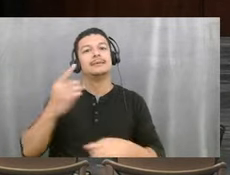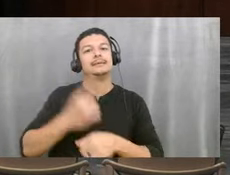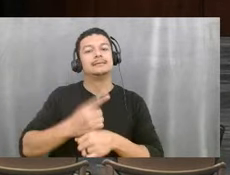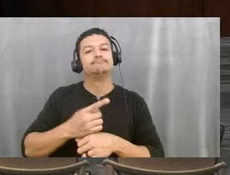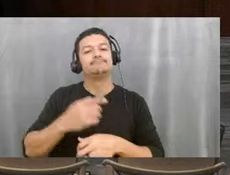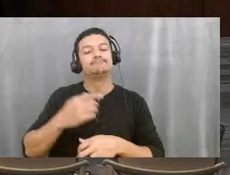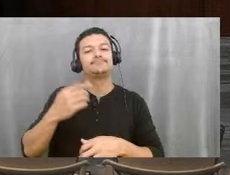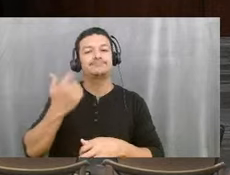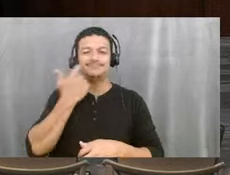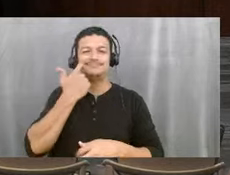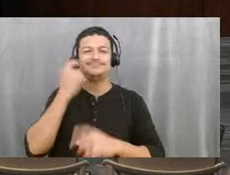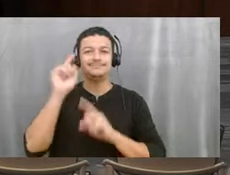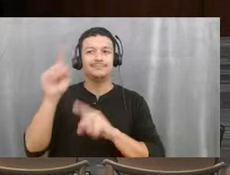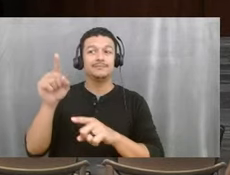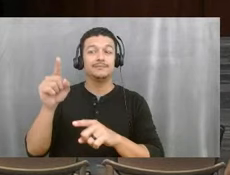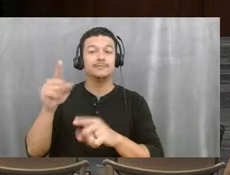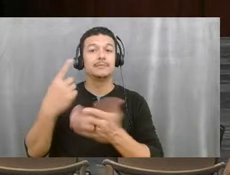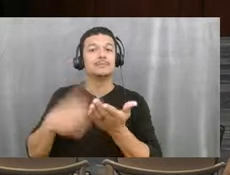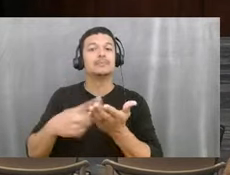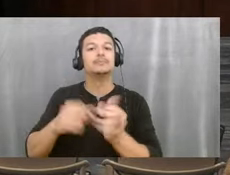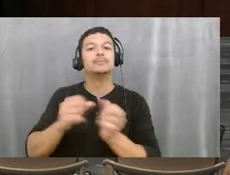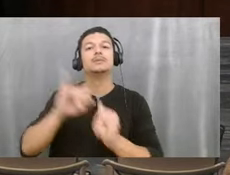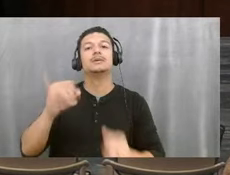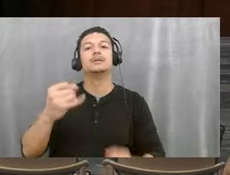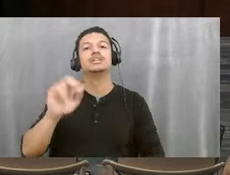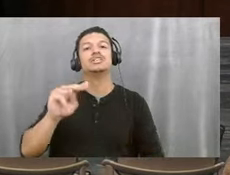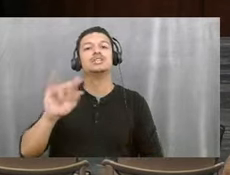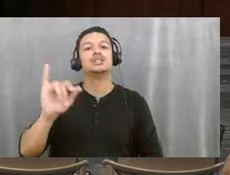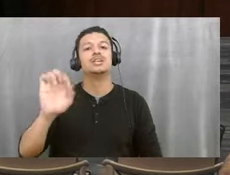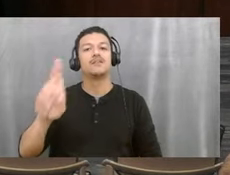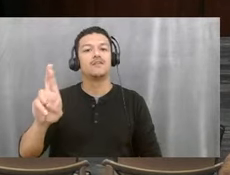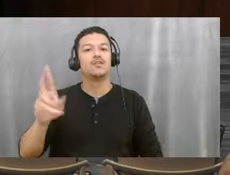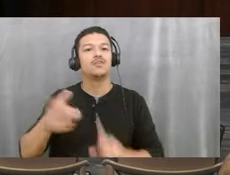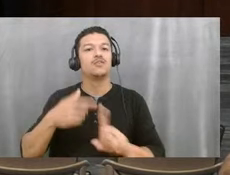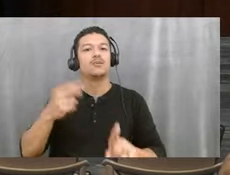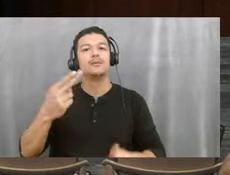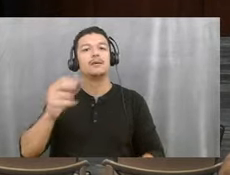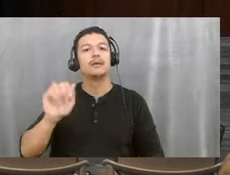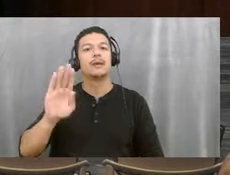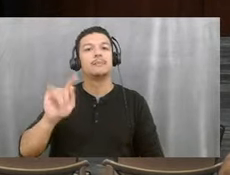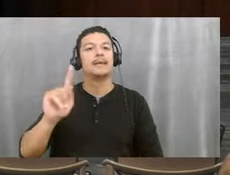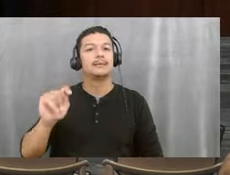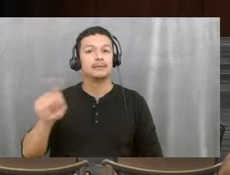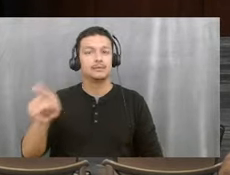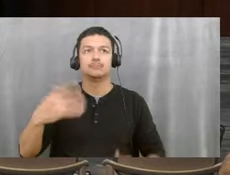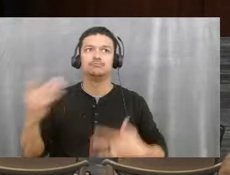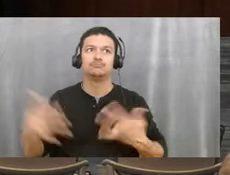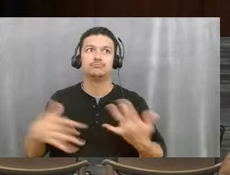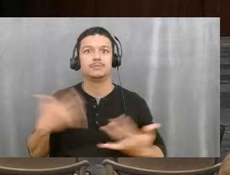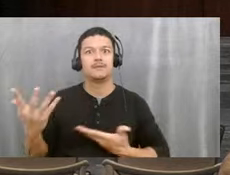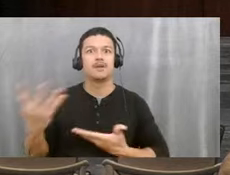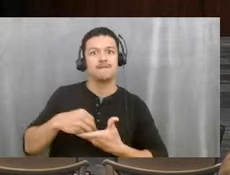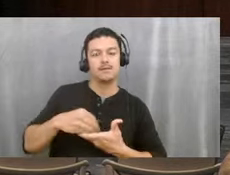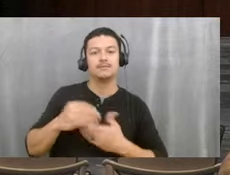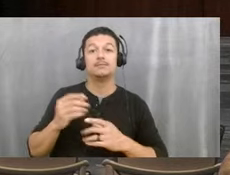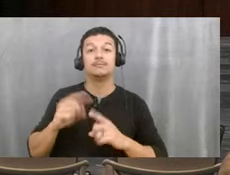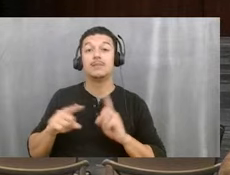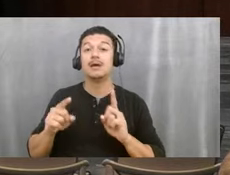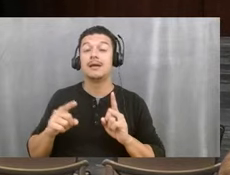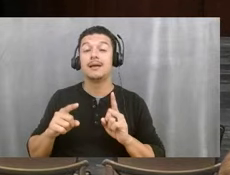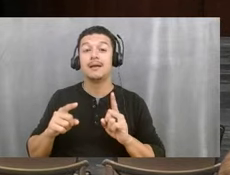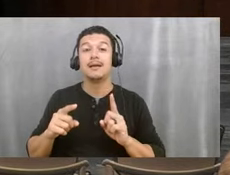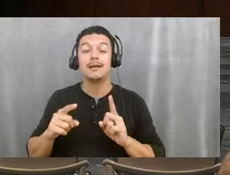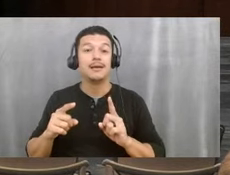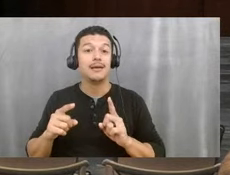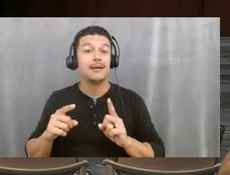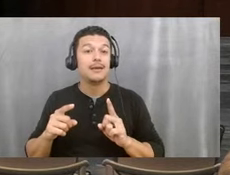Jennifer from Habitat. And they're super excited to be a part of this. And there is, you know, there